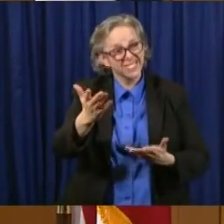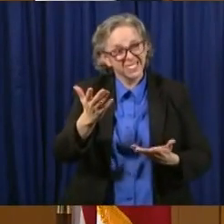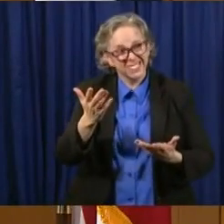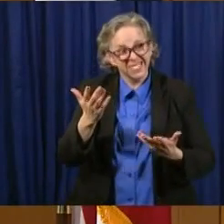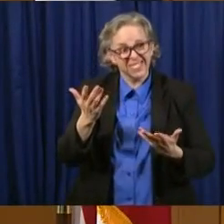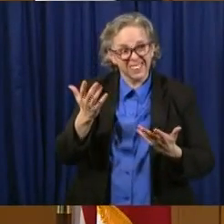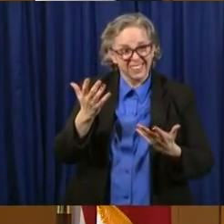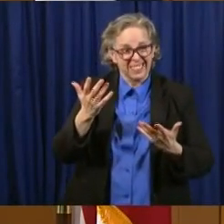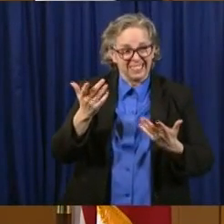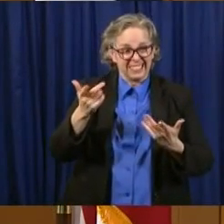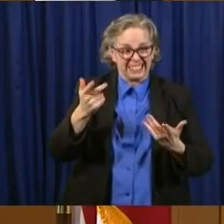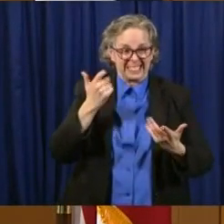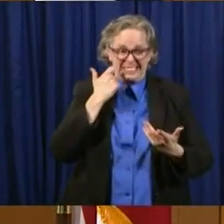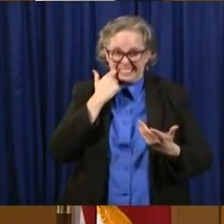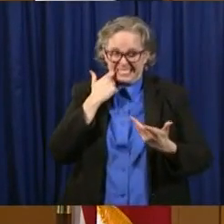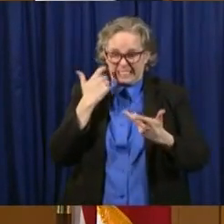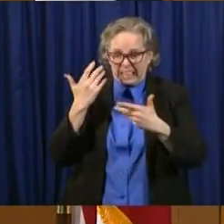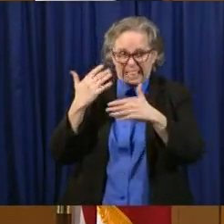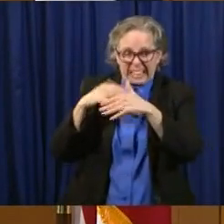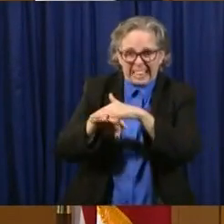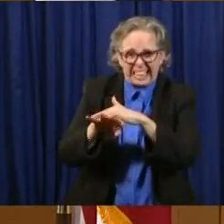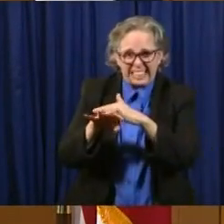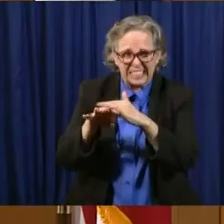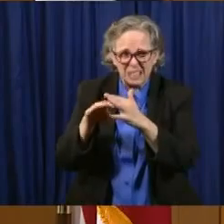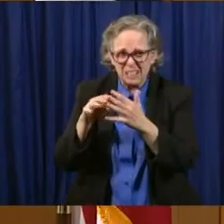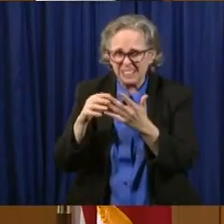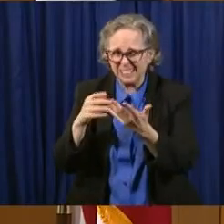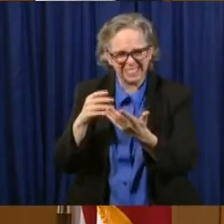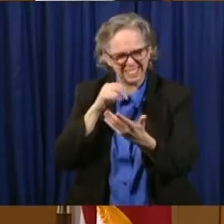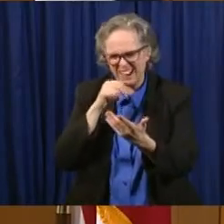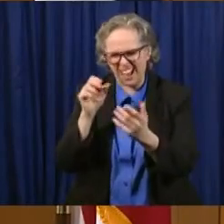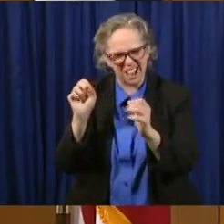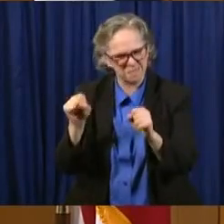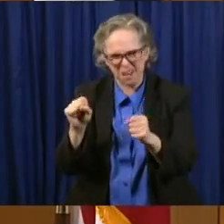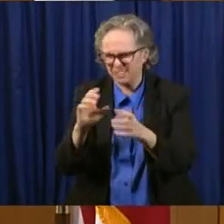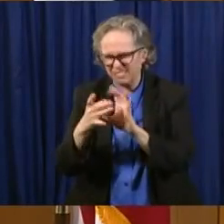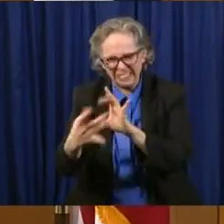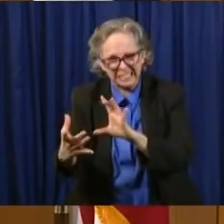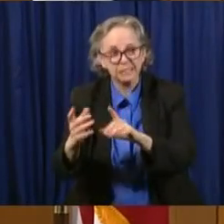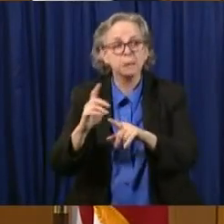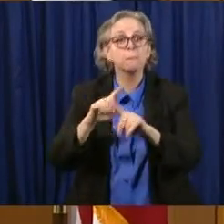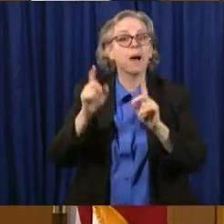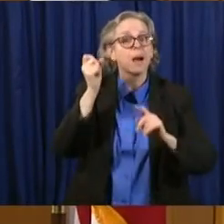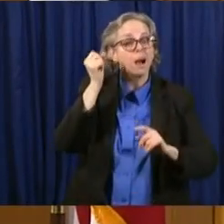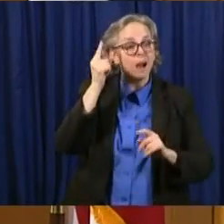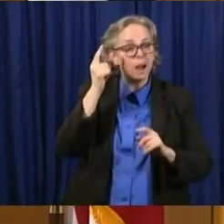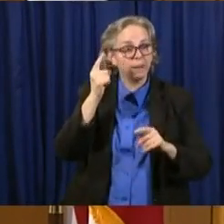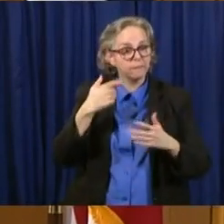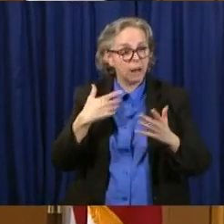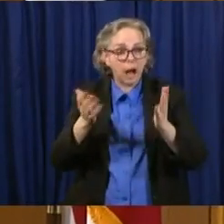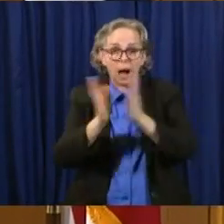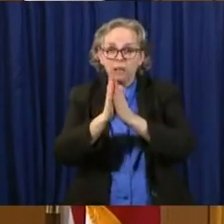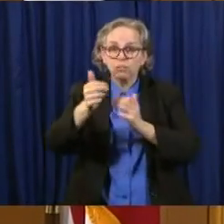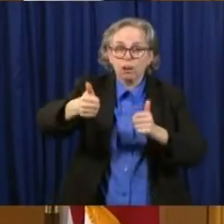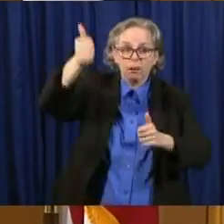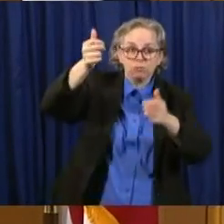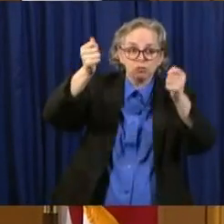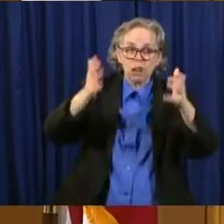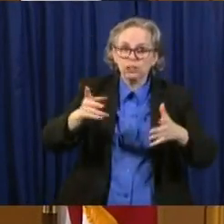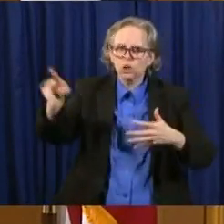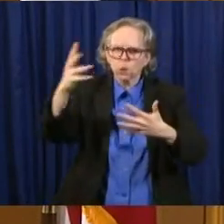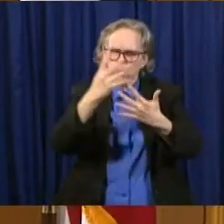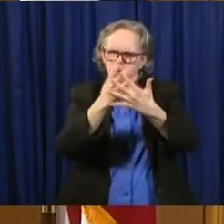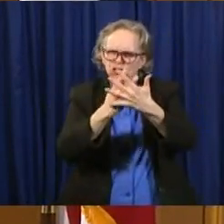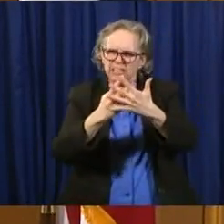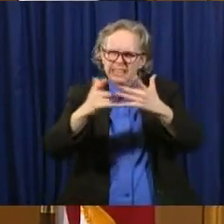and I've instructed the director to screen out those who do not qualify, uh, because of